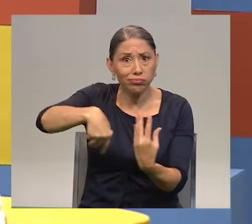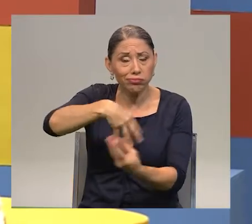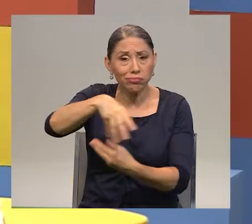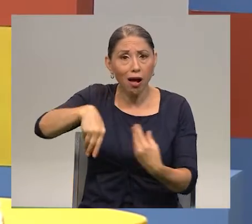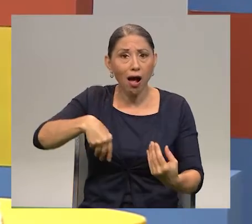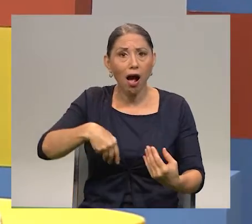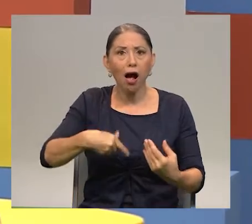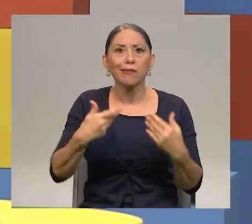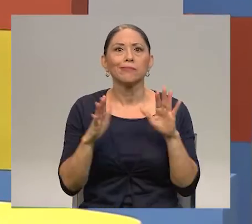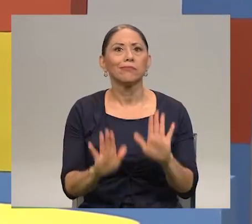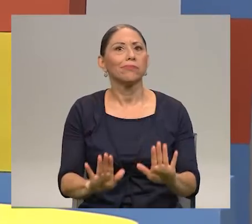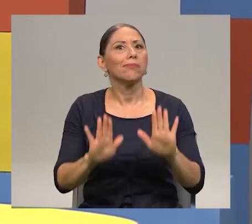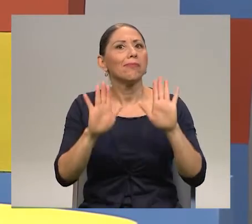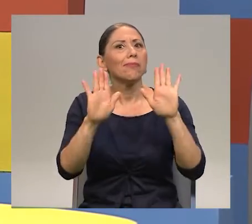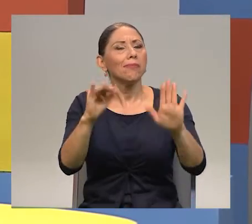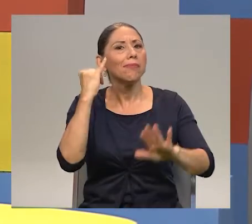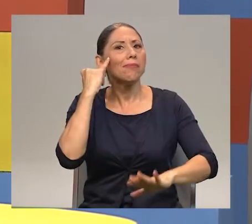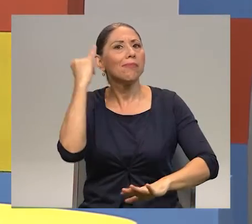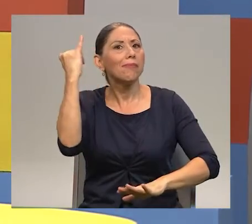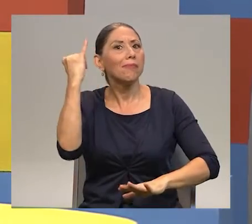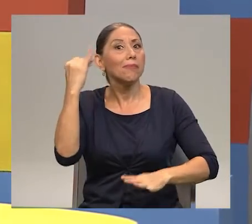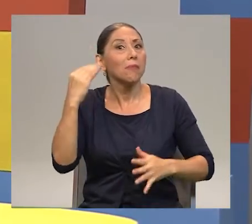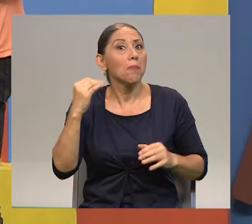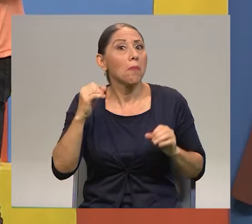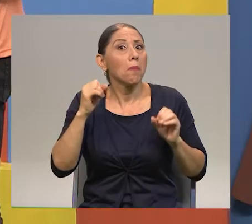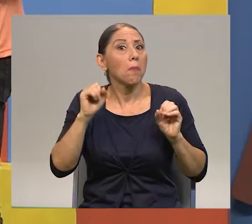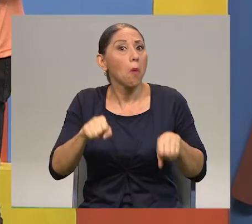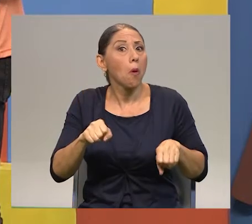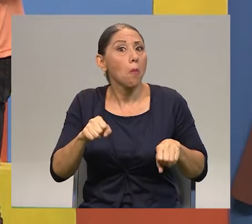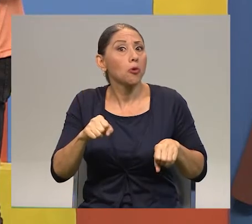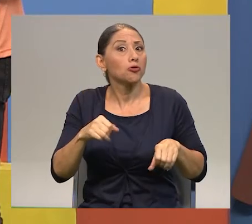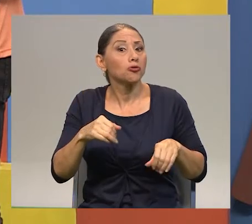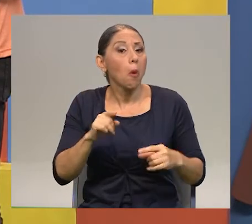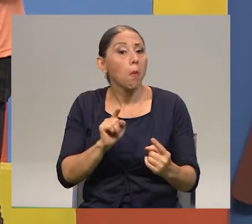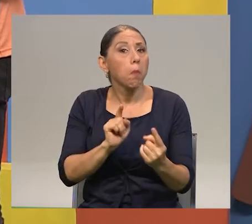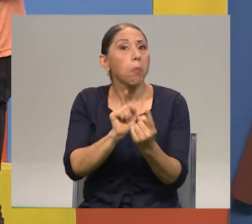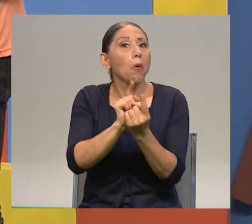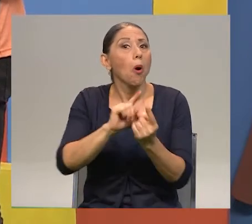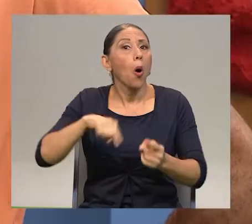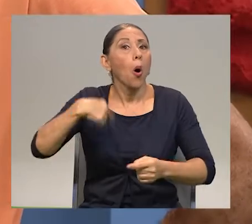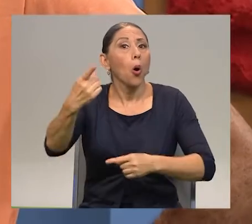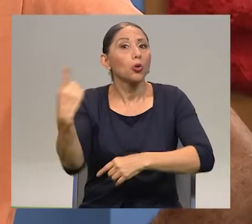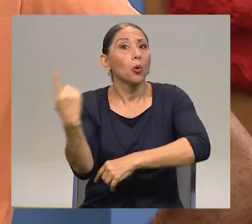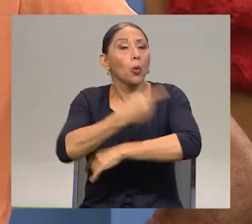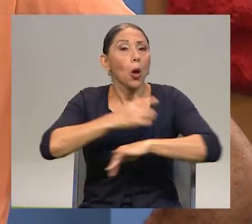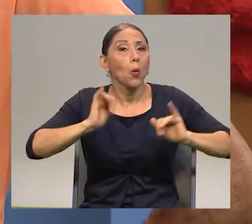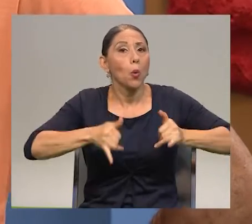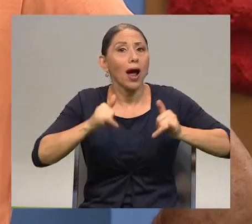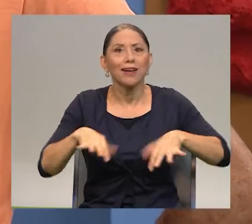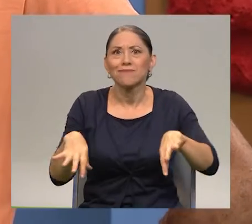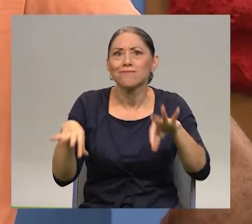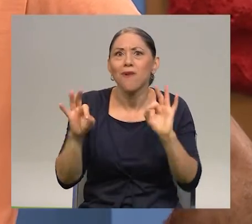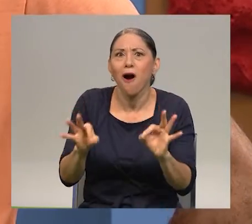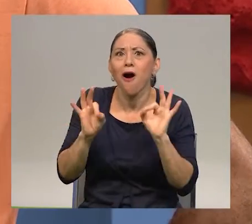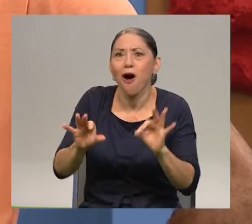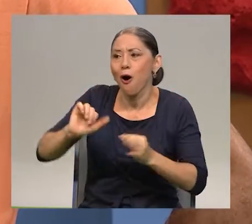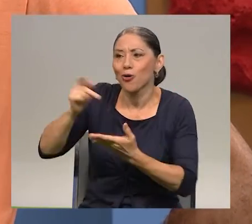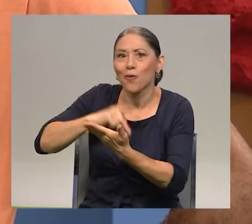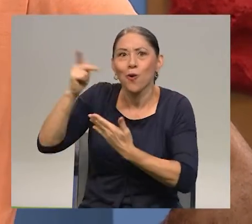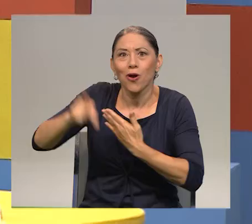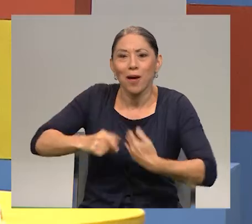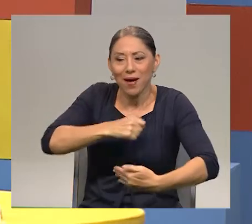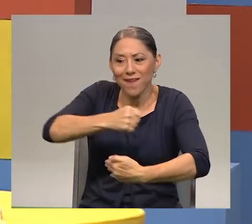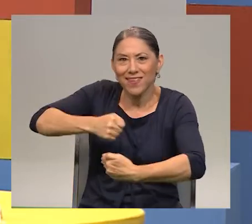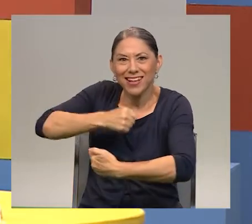parece una excelente idea. ¿Qué tal si nos vemos y jugamos otro día? Súper bien. Hagamos otro programa de recetas,